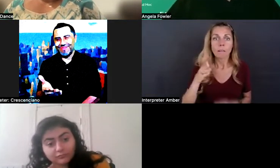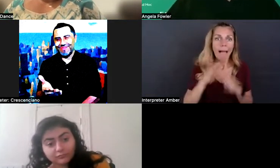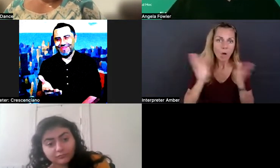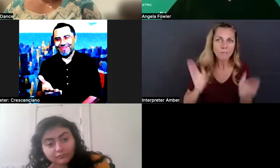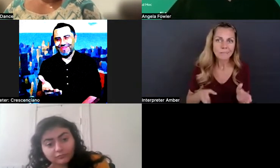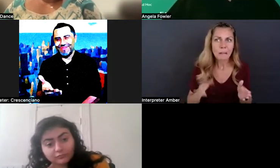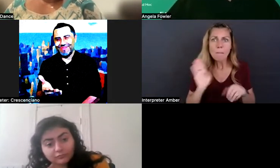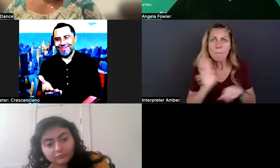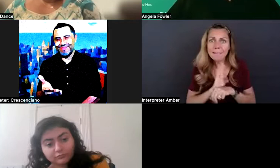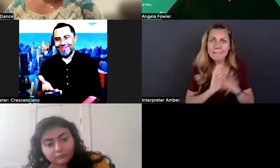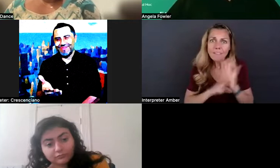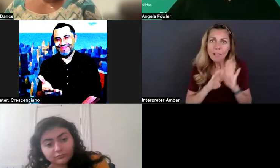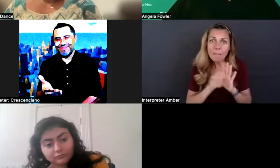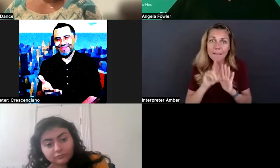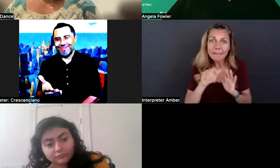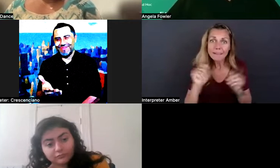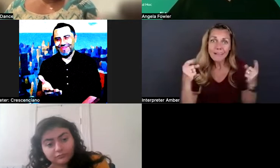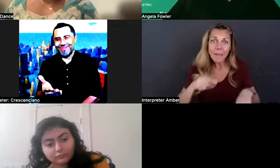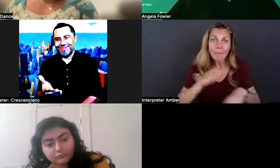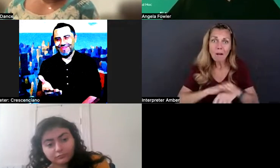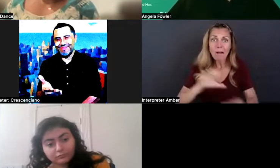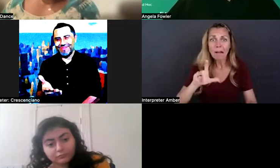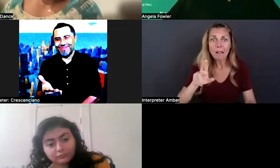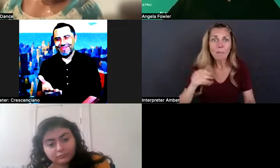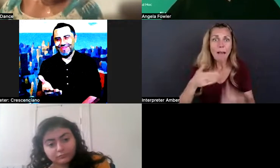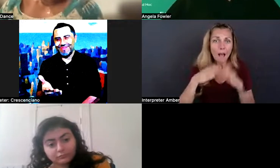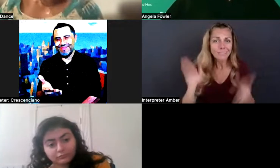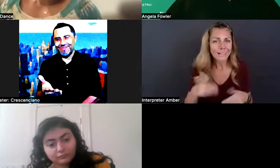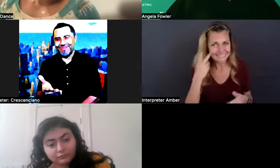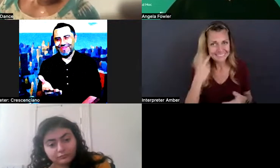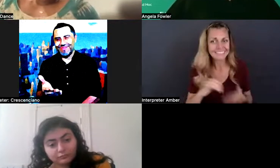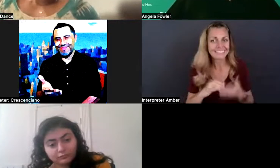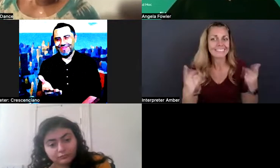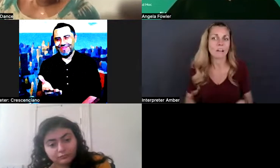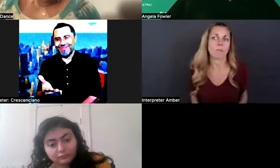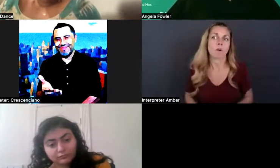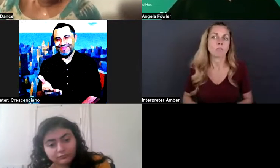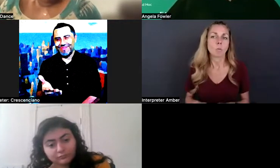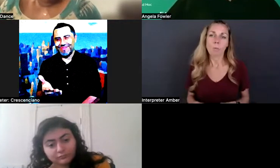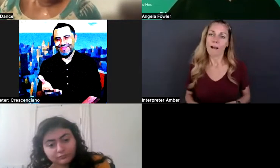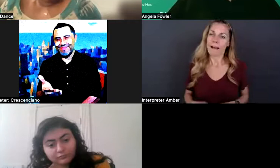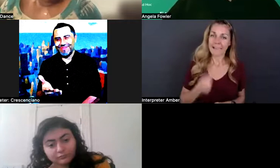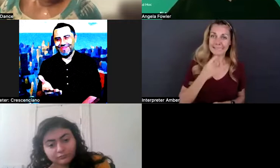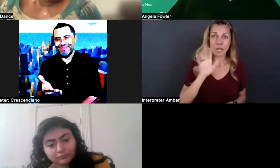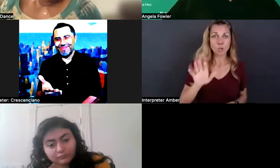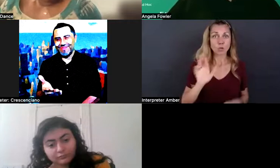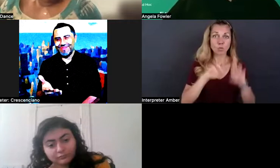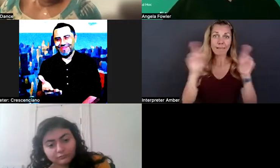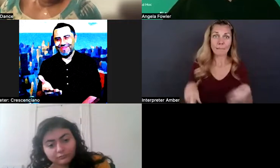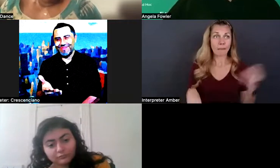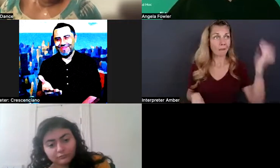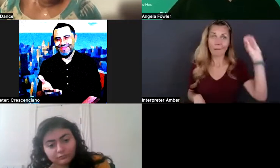Clubhouse. Like I've seen it happen. Um, so I say that to be like, your resume is not your only strategy.